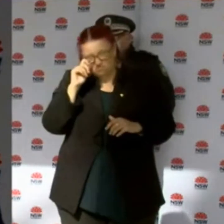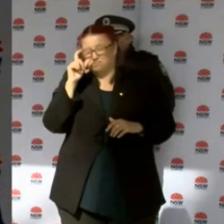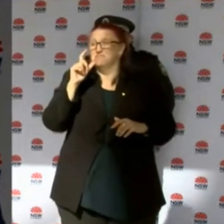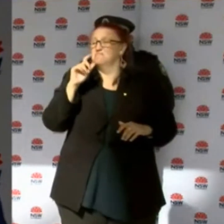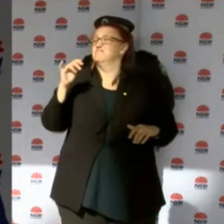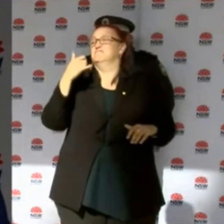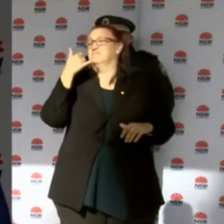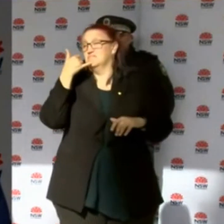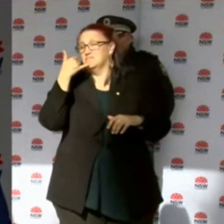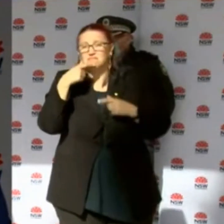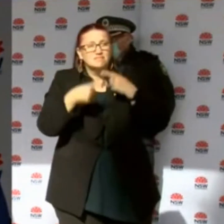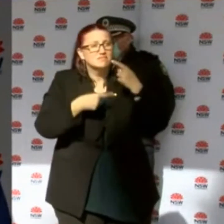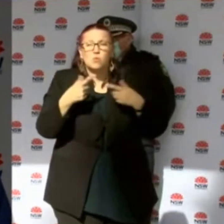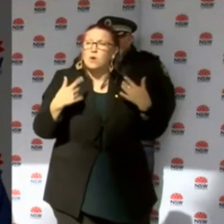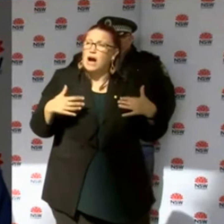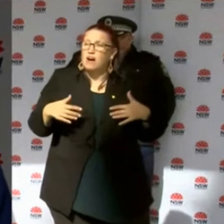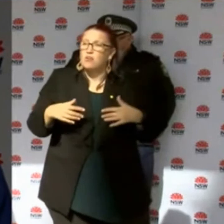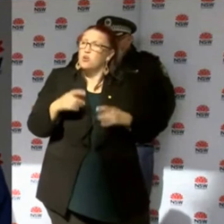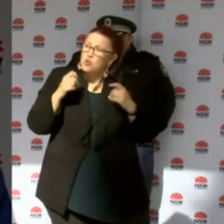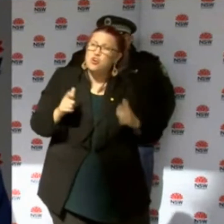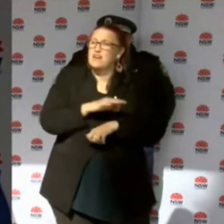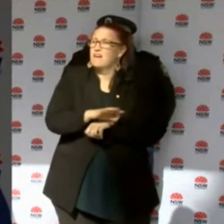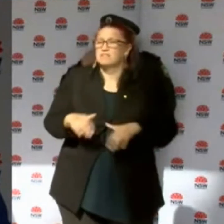It allows us to really understand the movements.